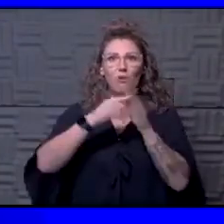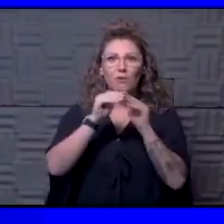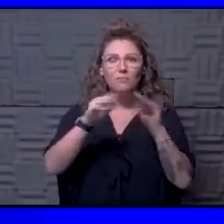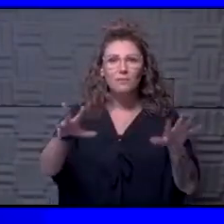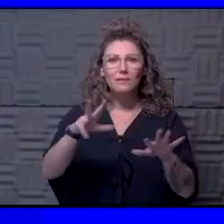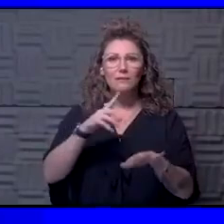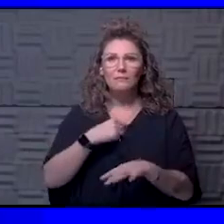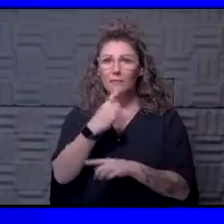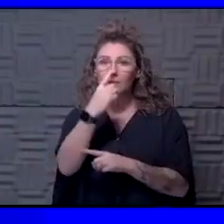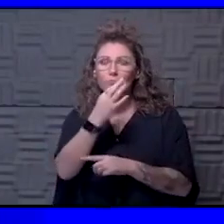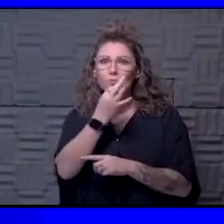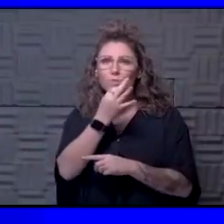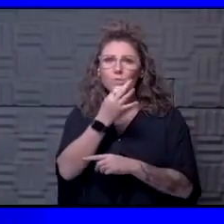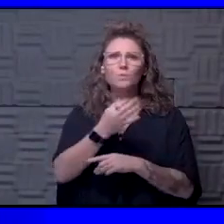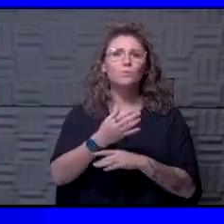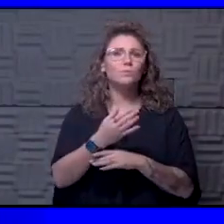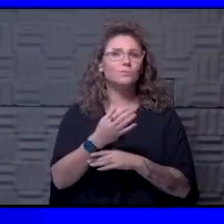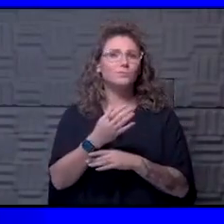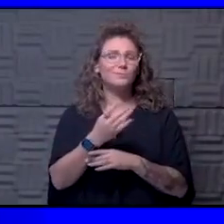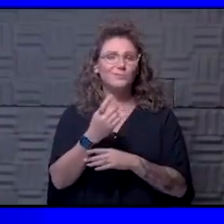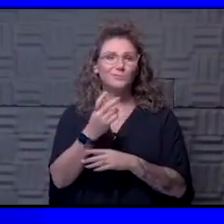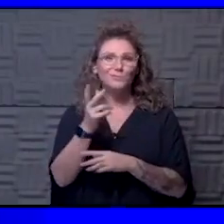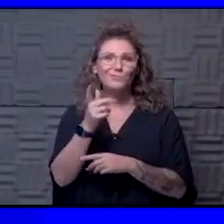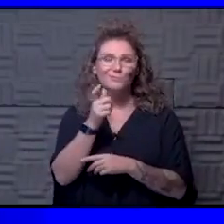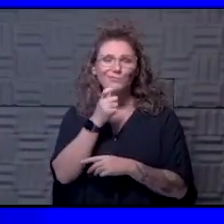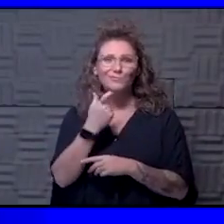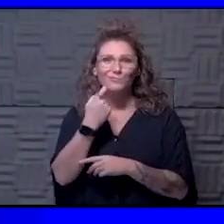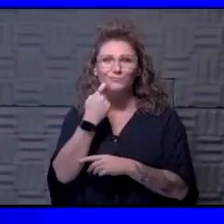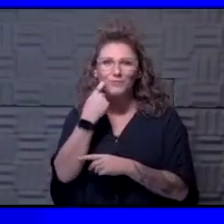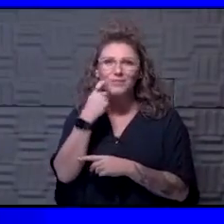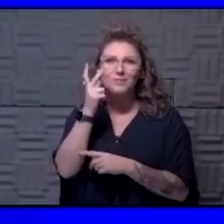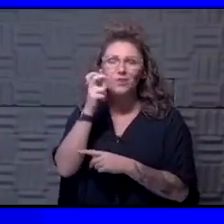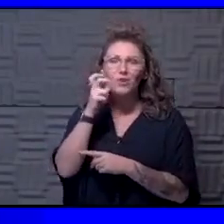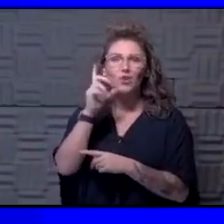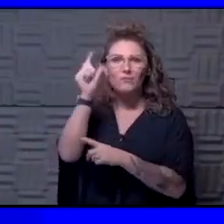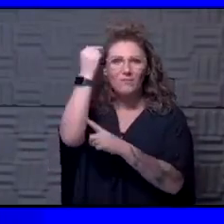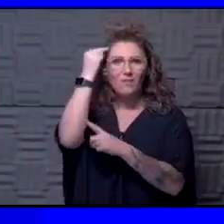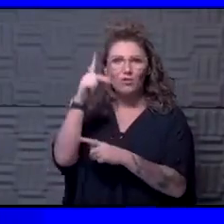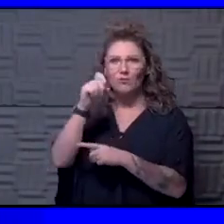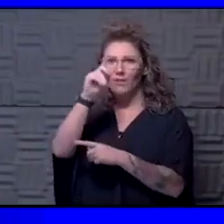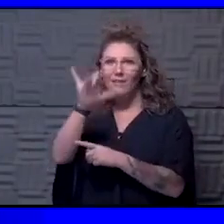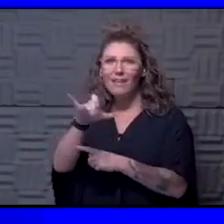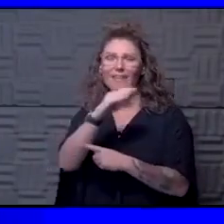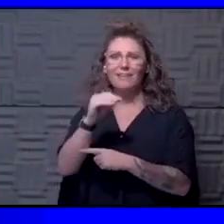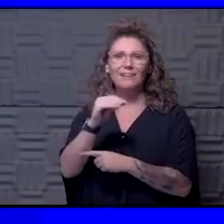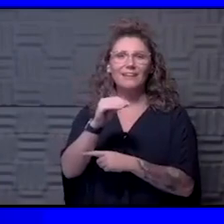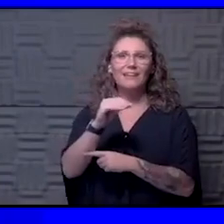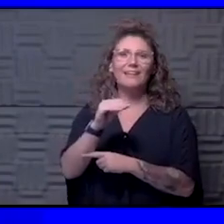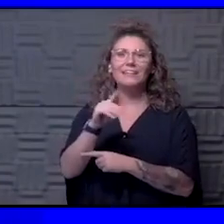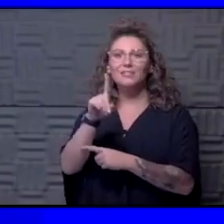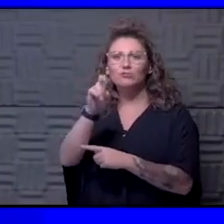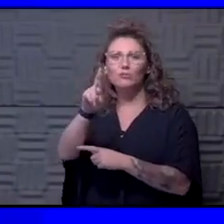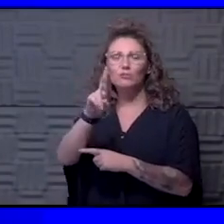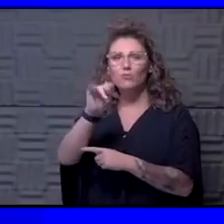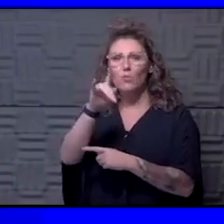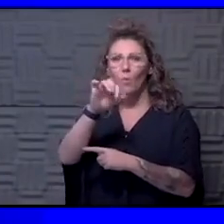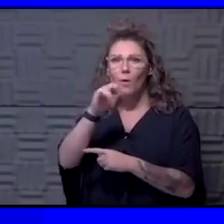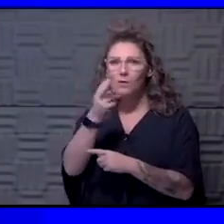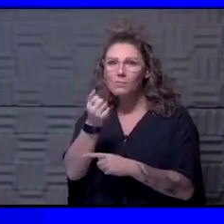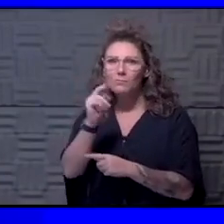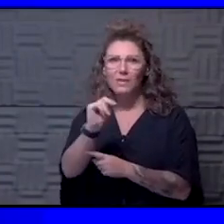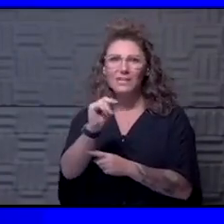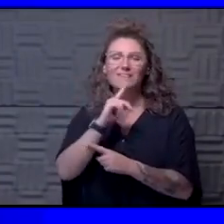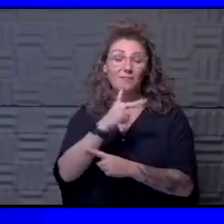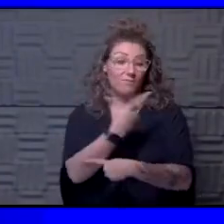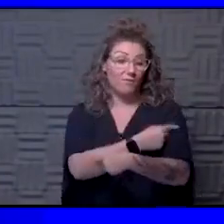soon, just as you heard Governor Kelly and Dr. Norman yesterday, there is a plan to get the vaccines into